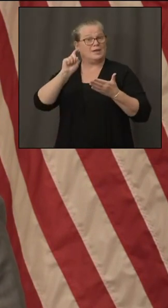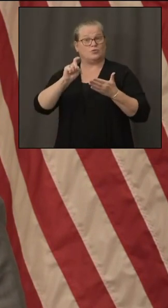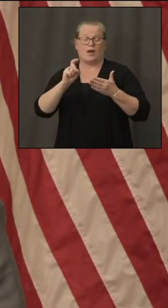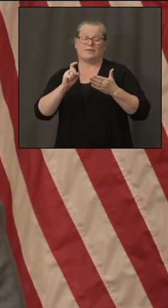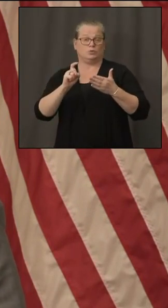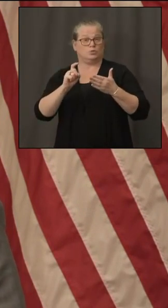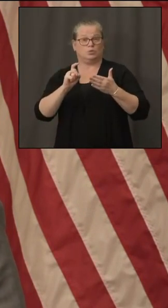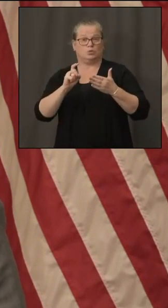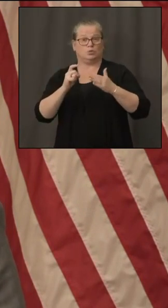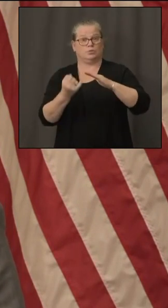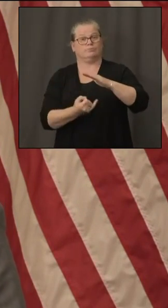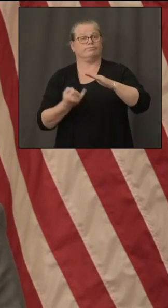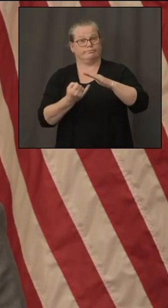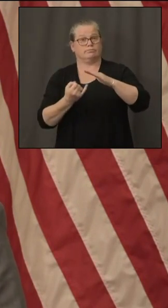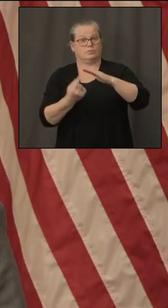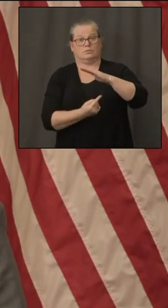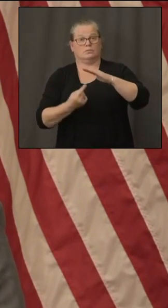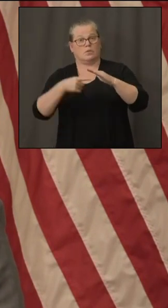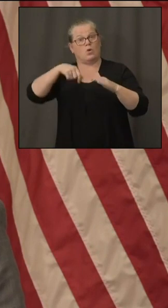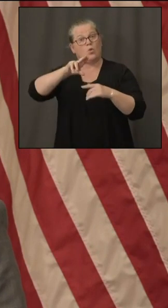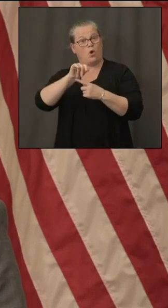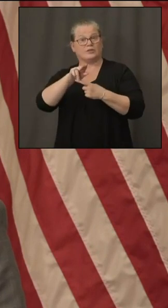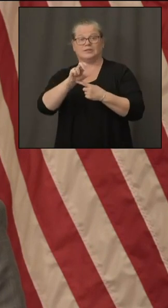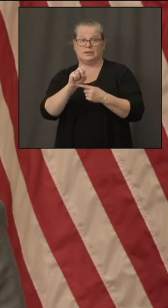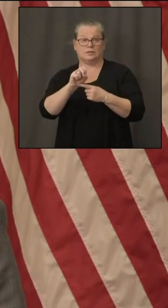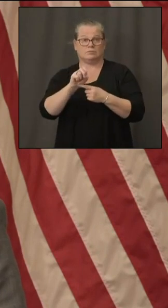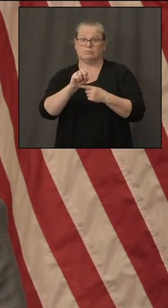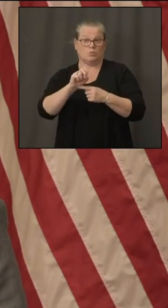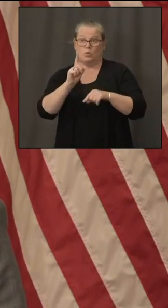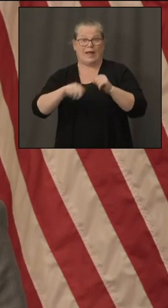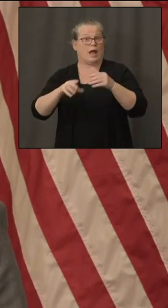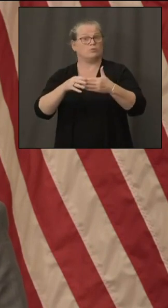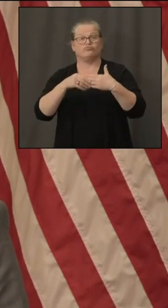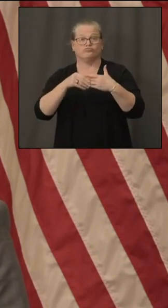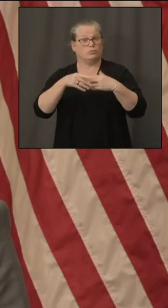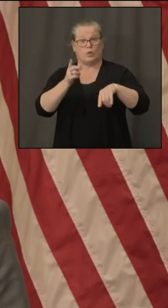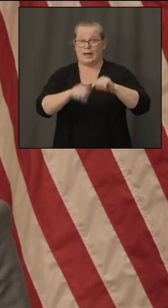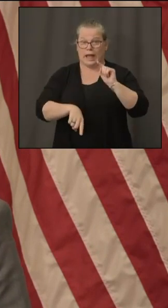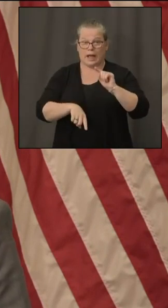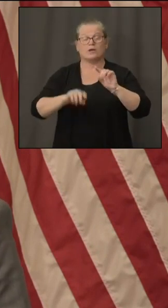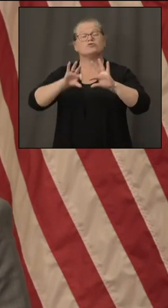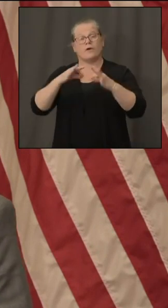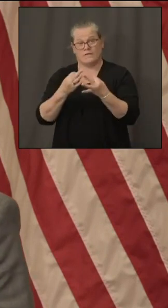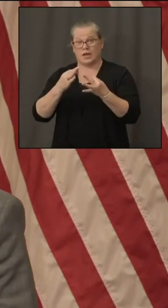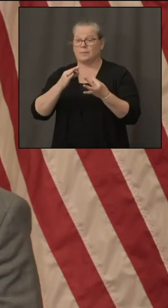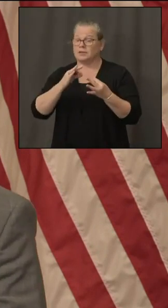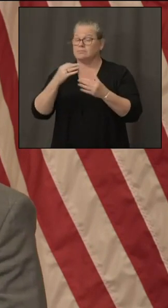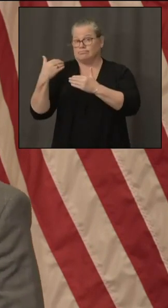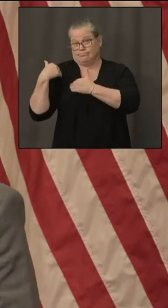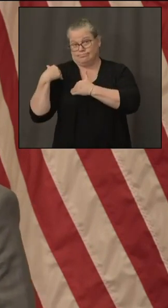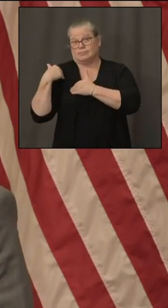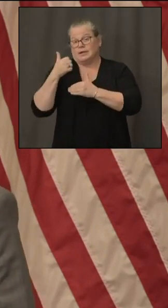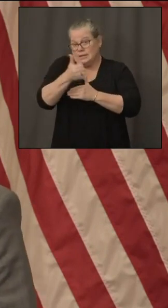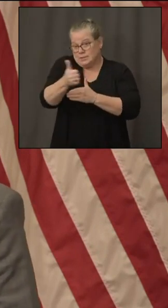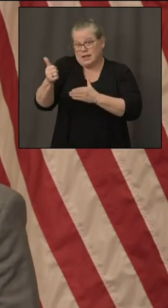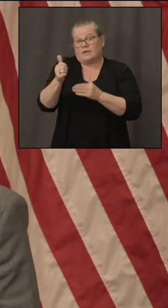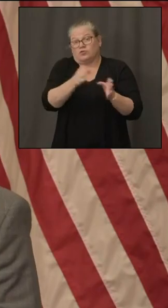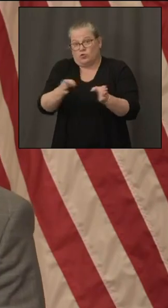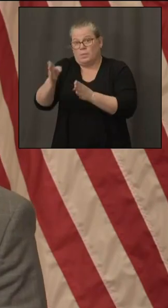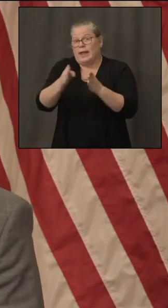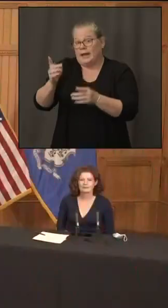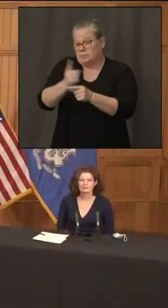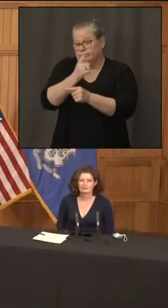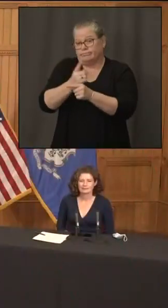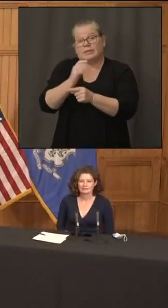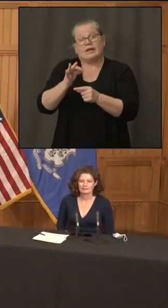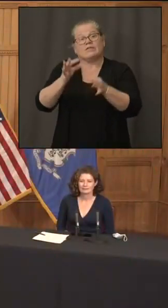plan accordingly and understand the importance of the quarantine uh if they do choose to leave the state let me be a